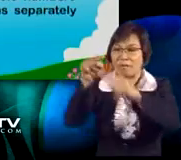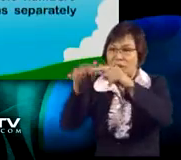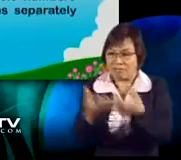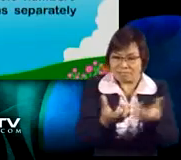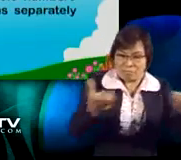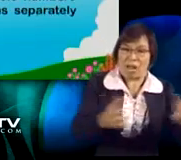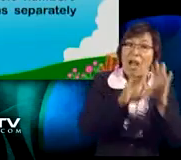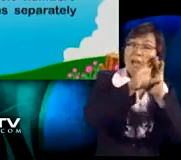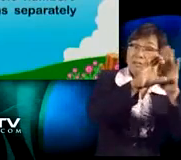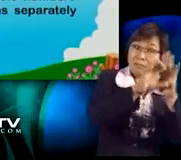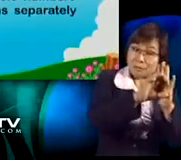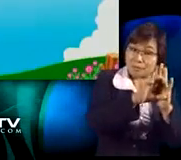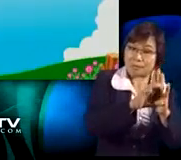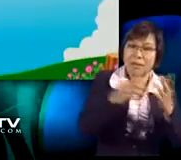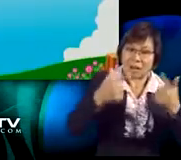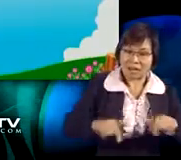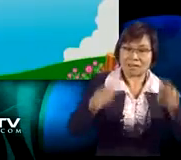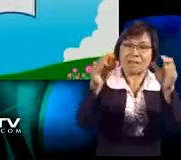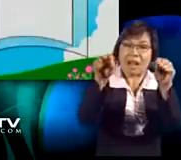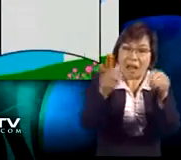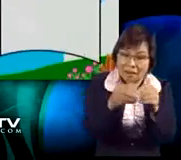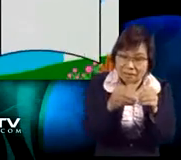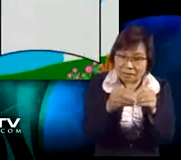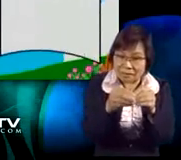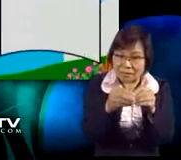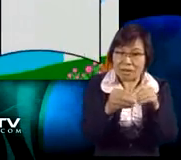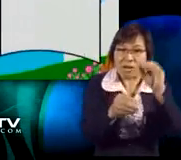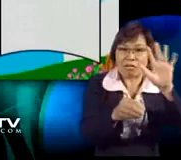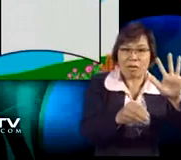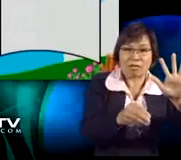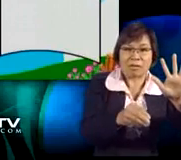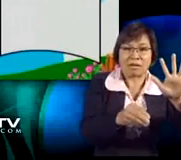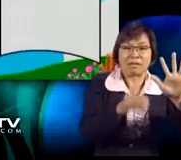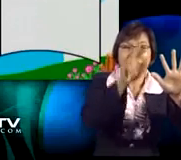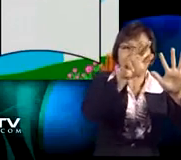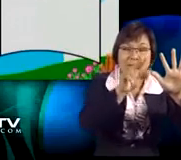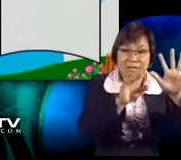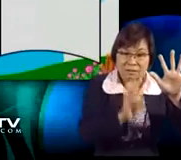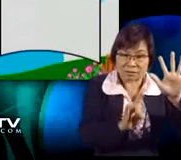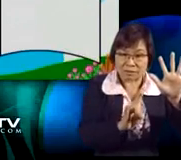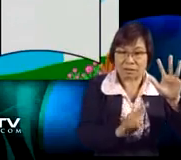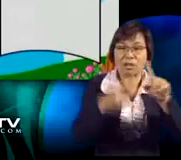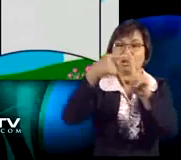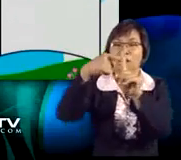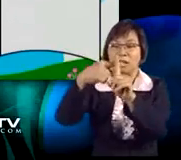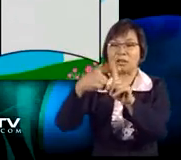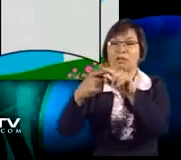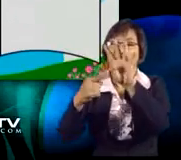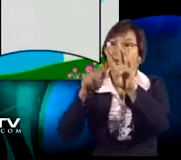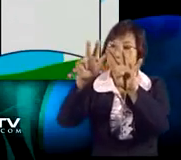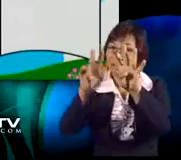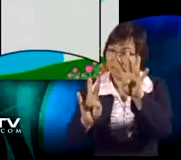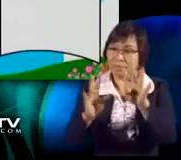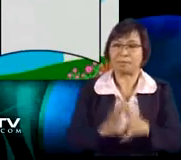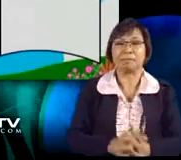fractions separately. For example, let's add 5 and 3